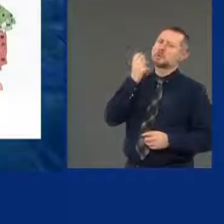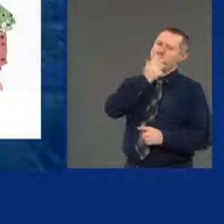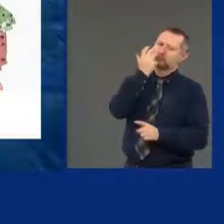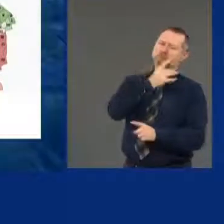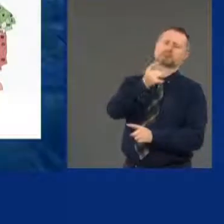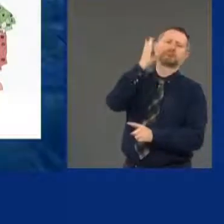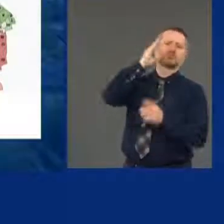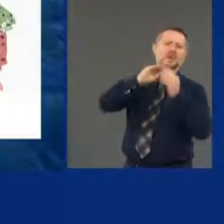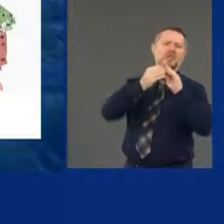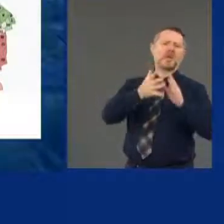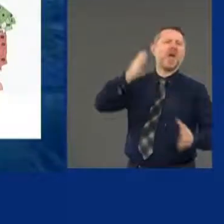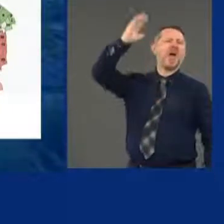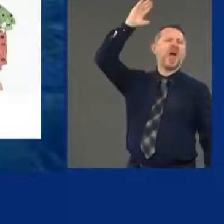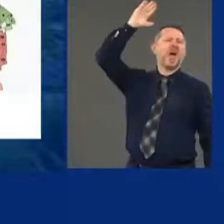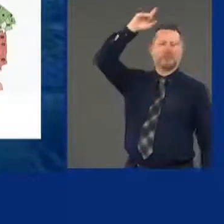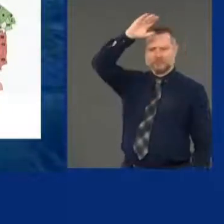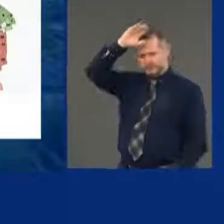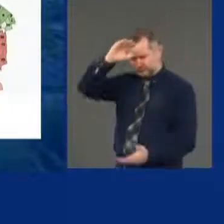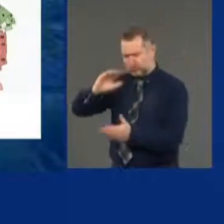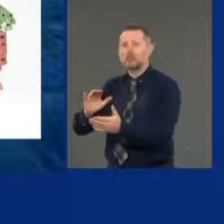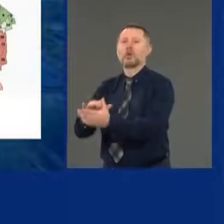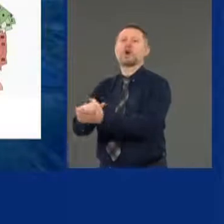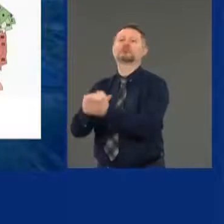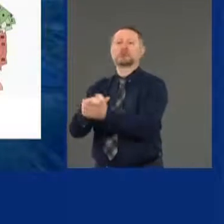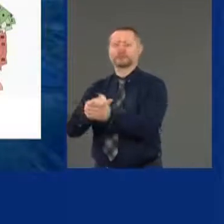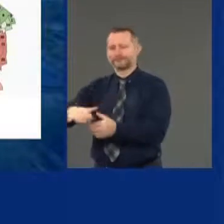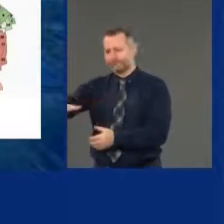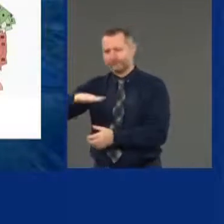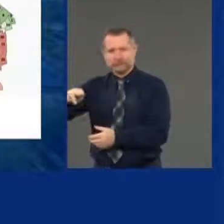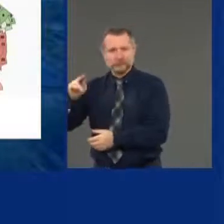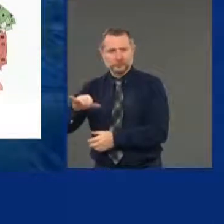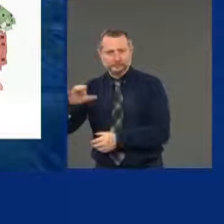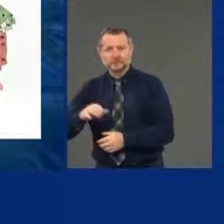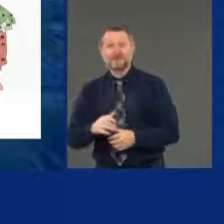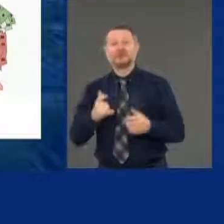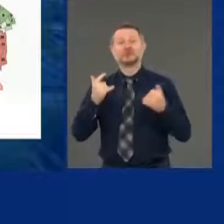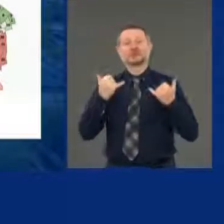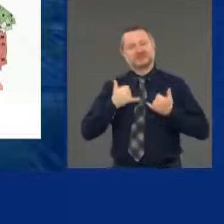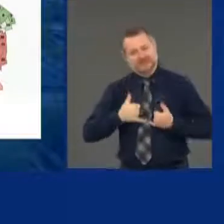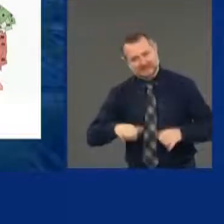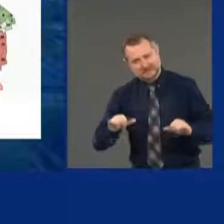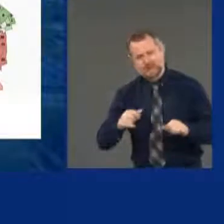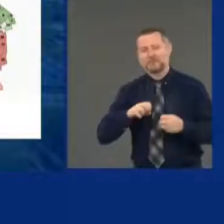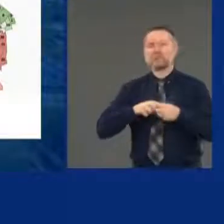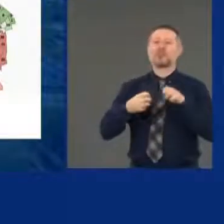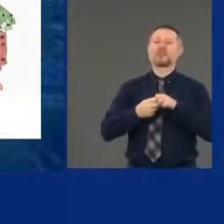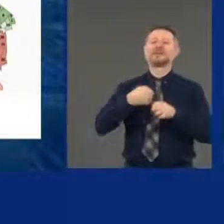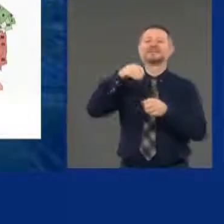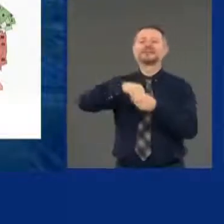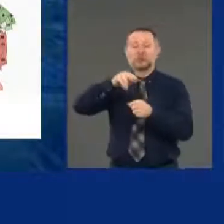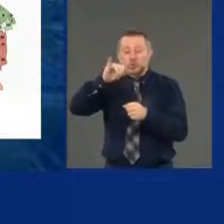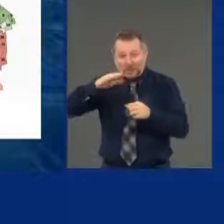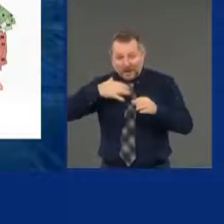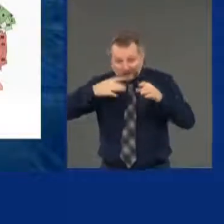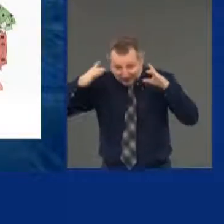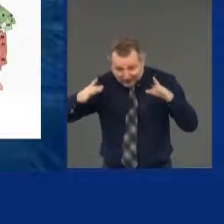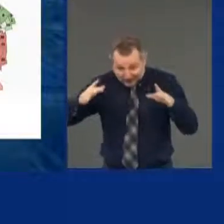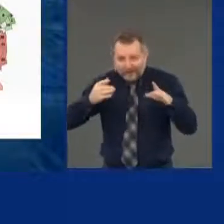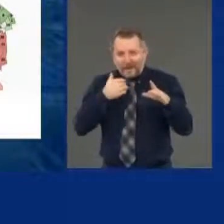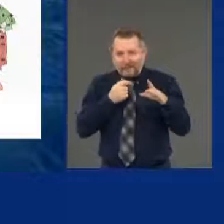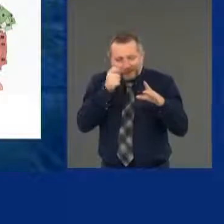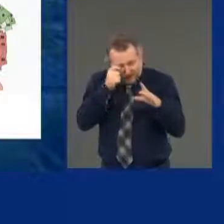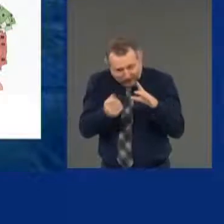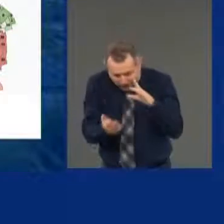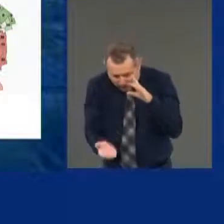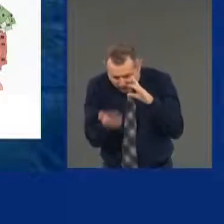Congratulations to them. We still have a problem in New York City in certain zip codes. And this is a